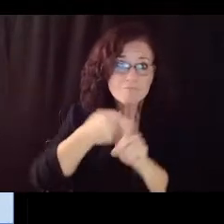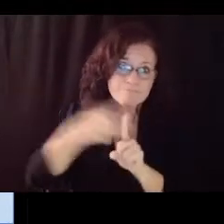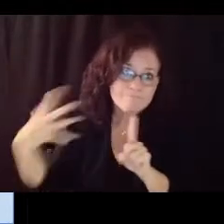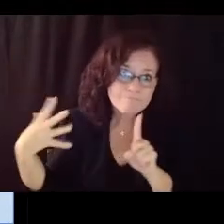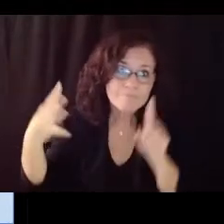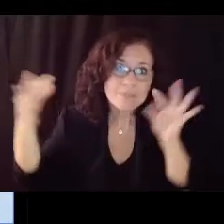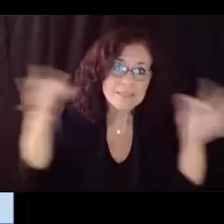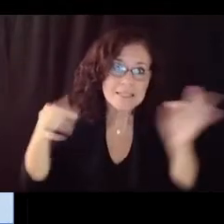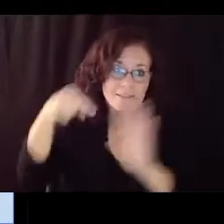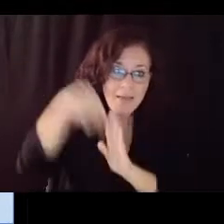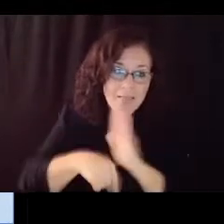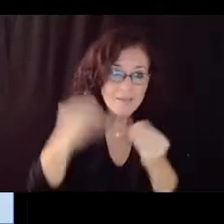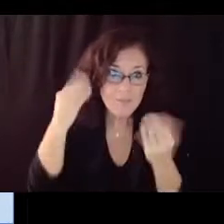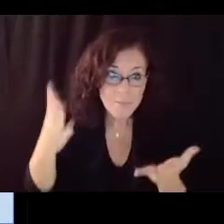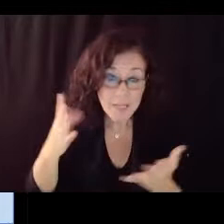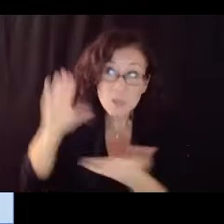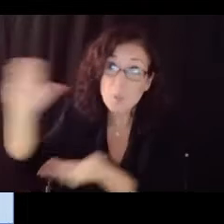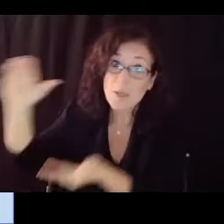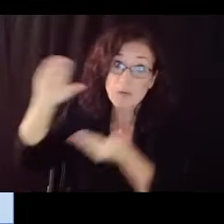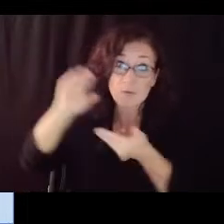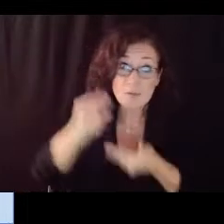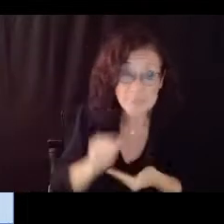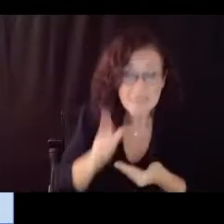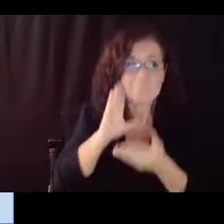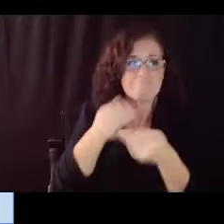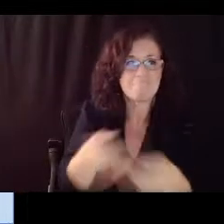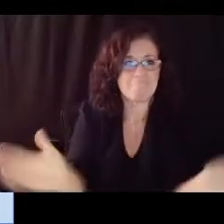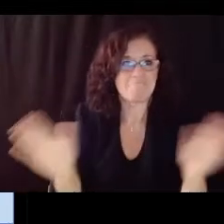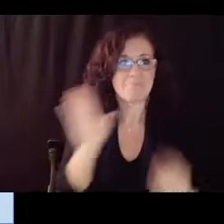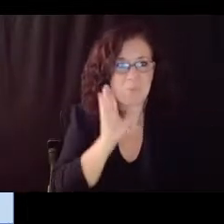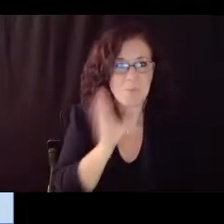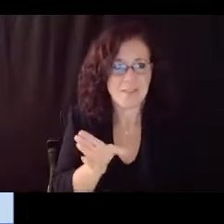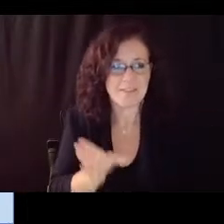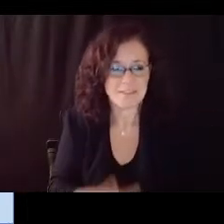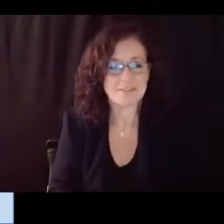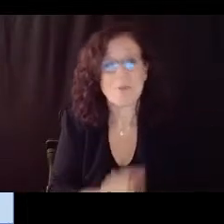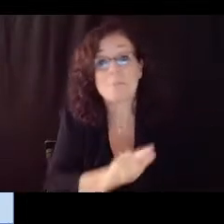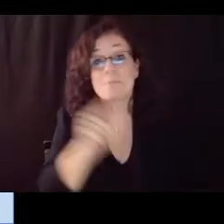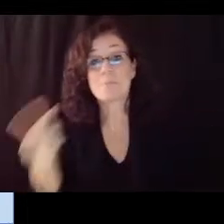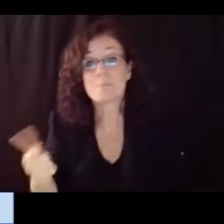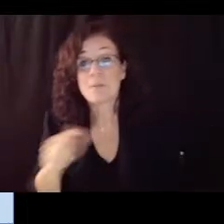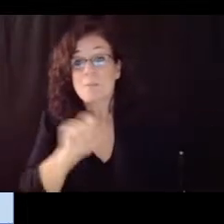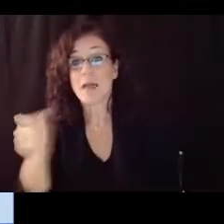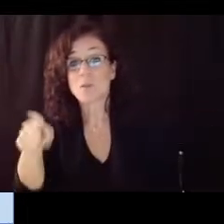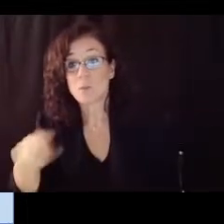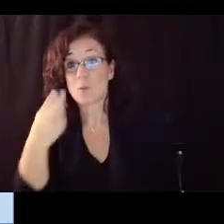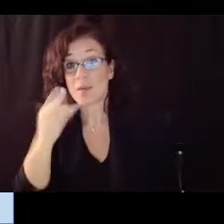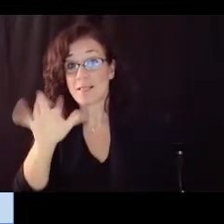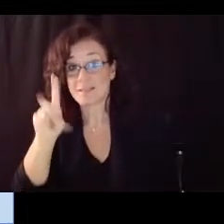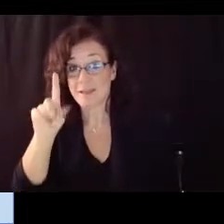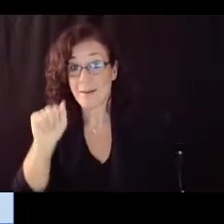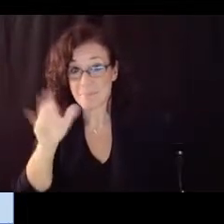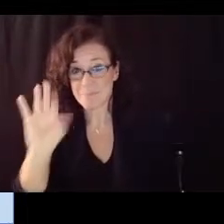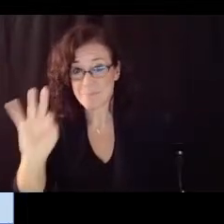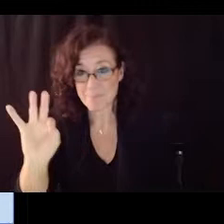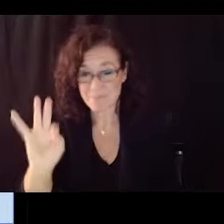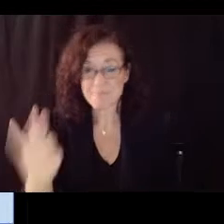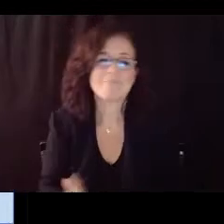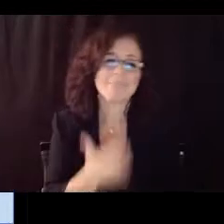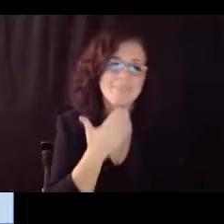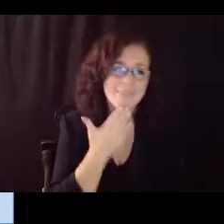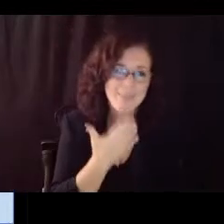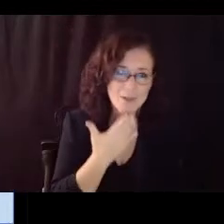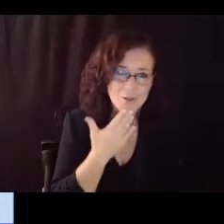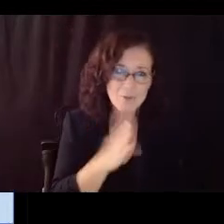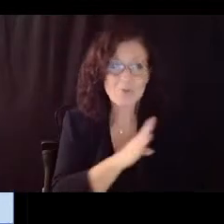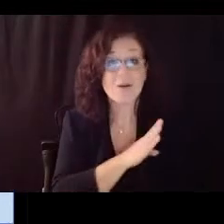do we will be sharing it broadly so with that i'll pass it back to you hilda thank you so much susan and board members as you can